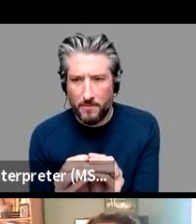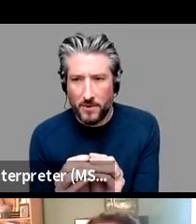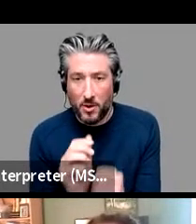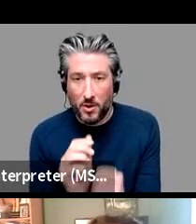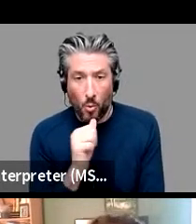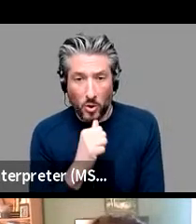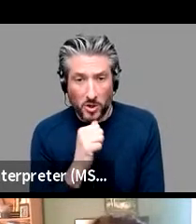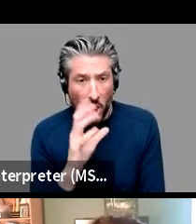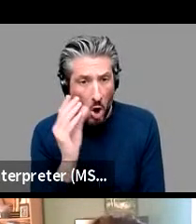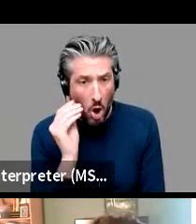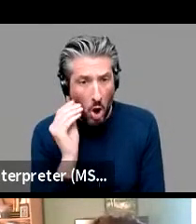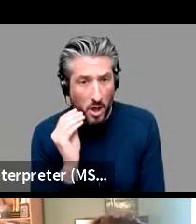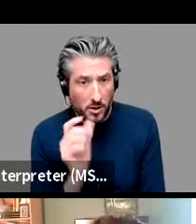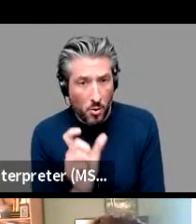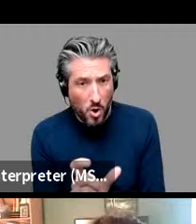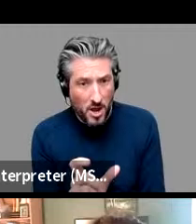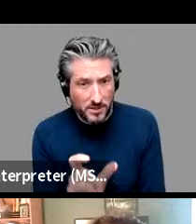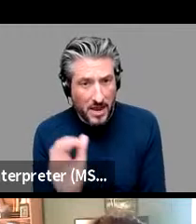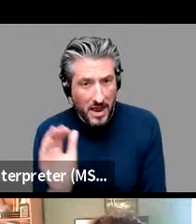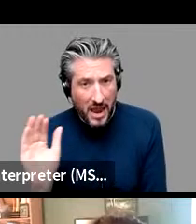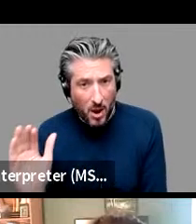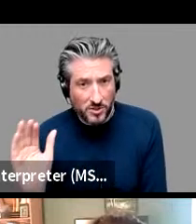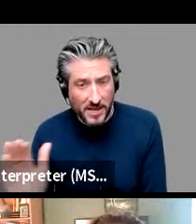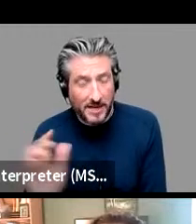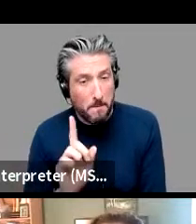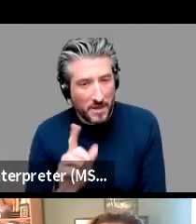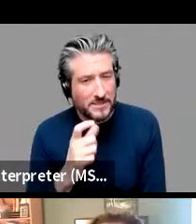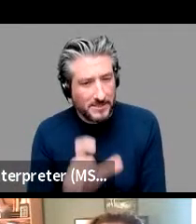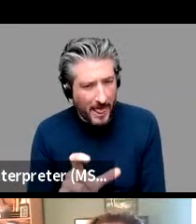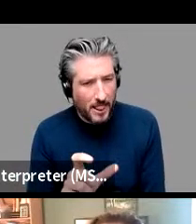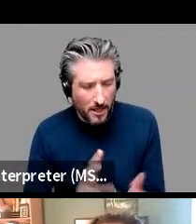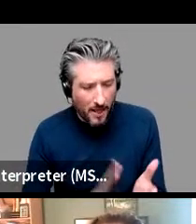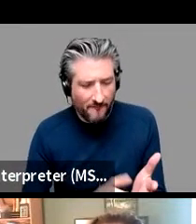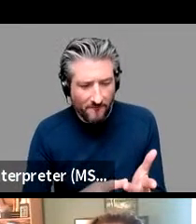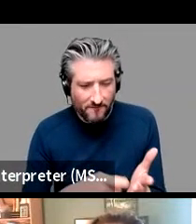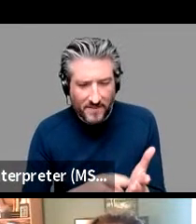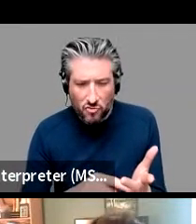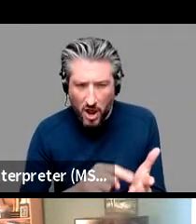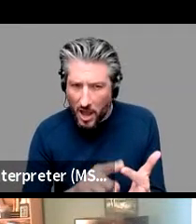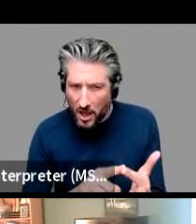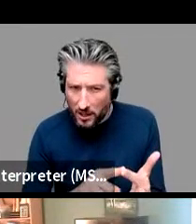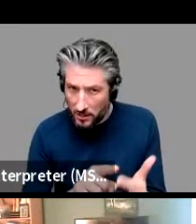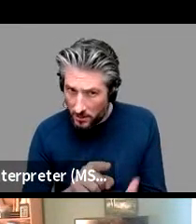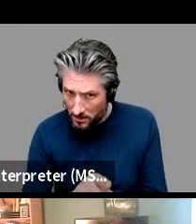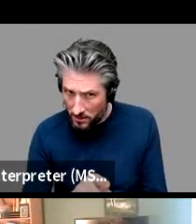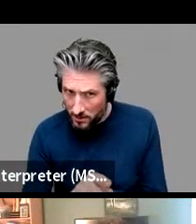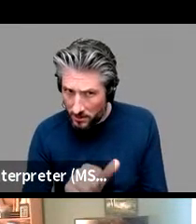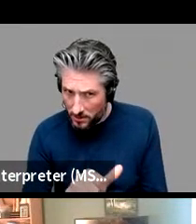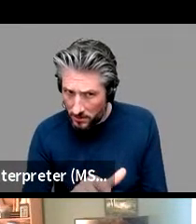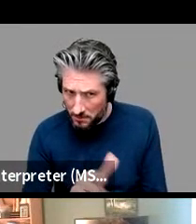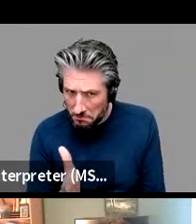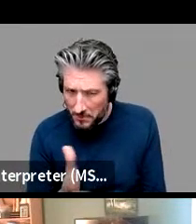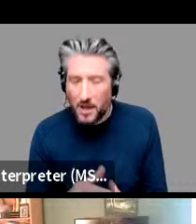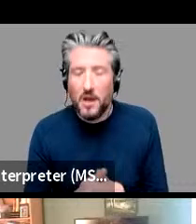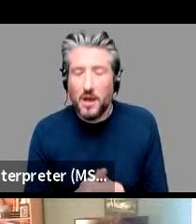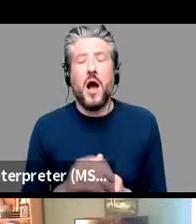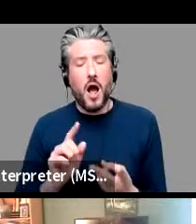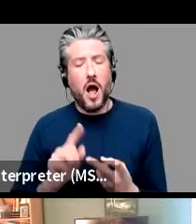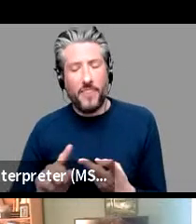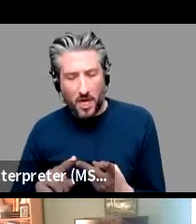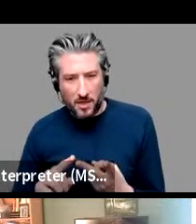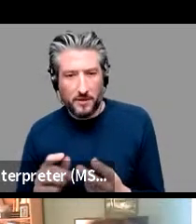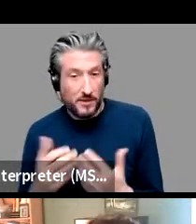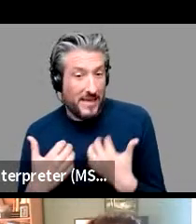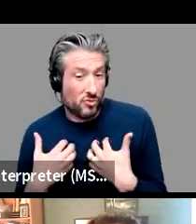was quotes around and then what happens in cases this is just an interesting question to me what happens in cases